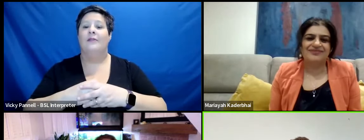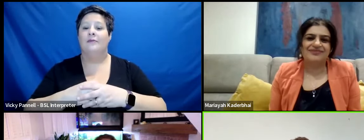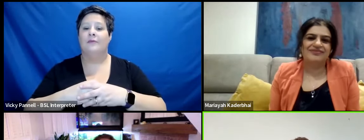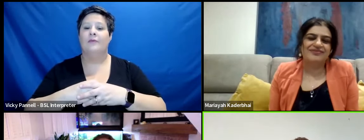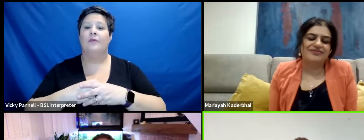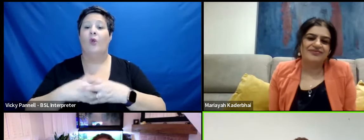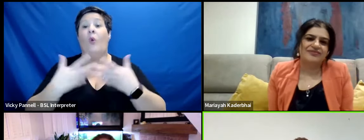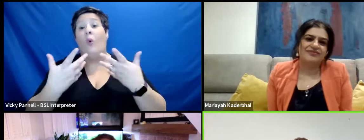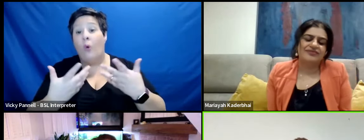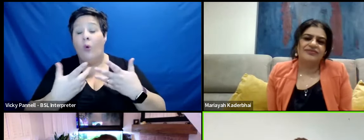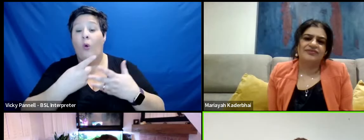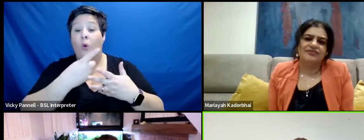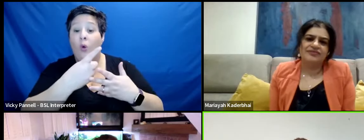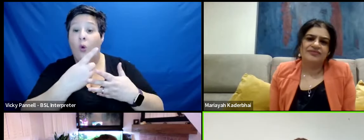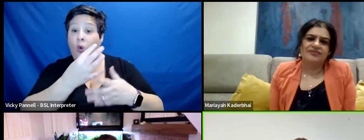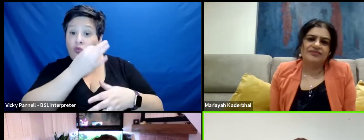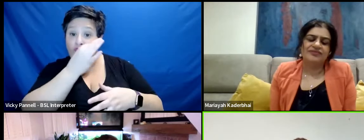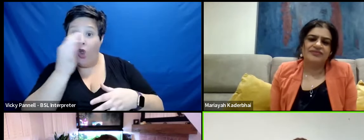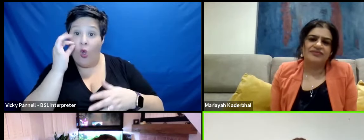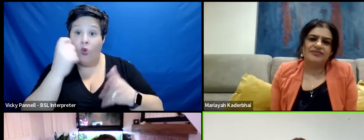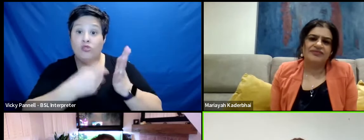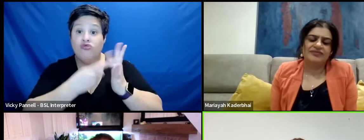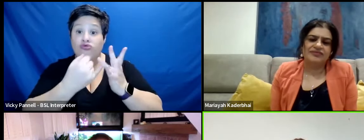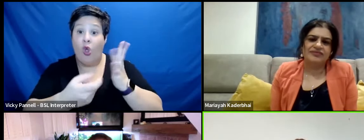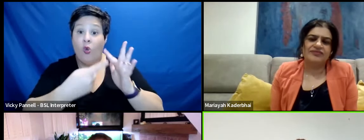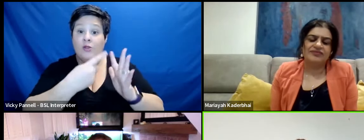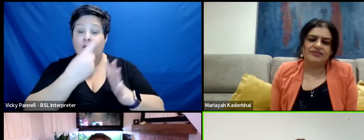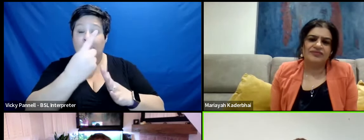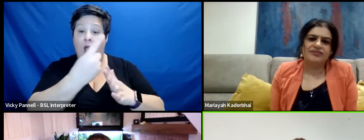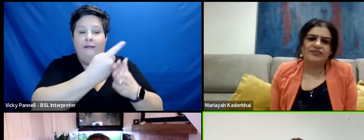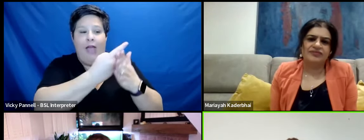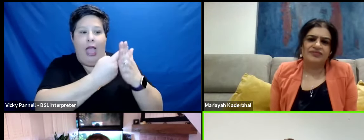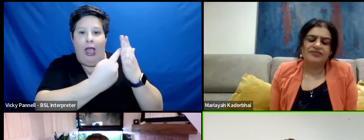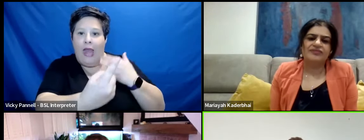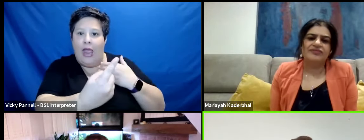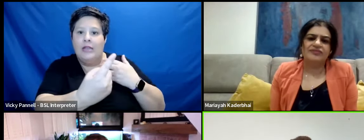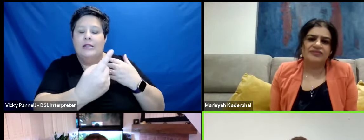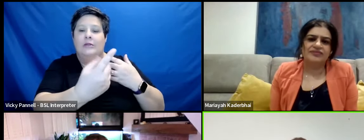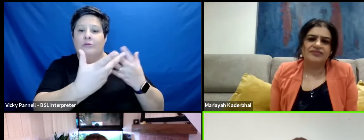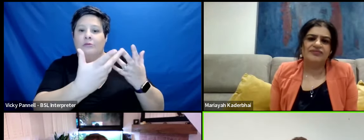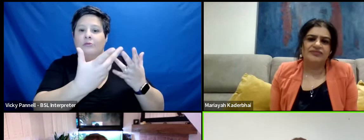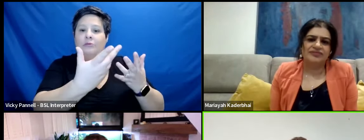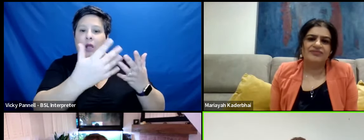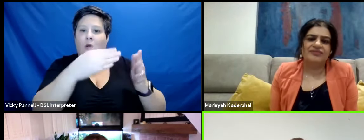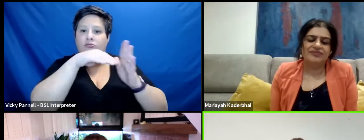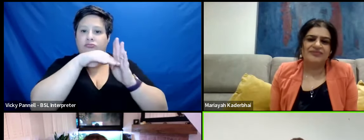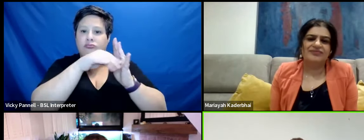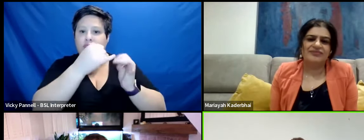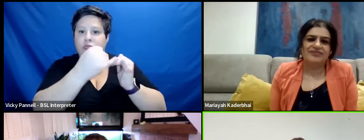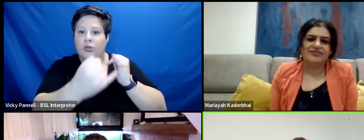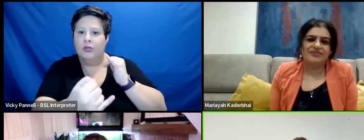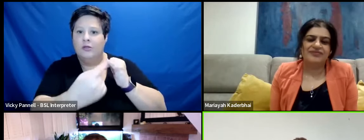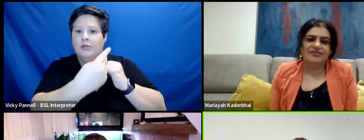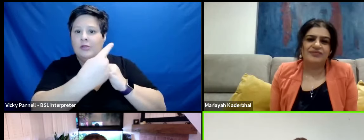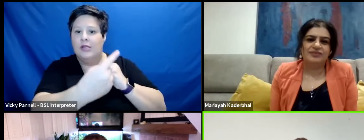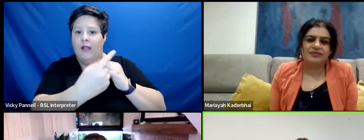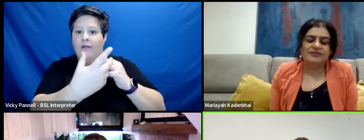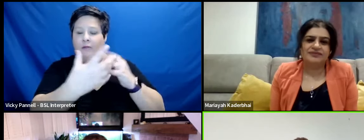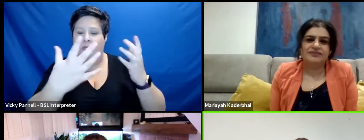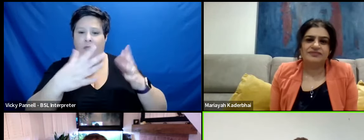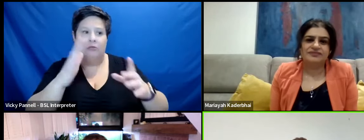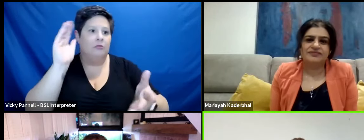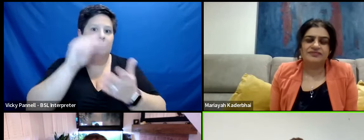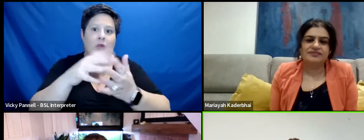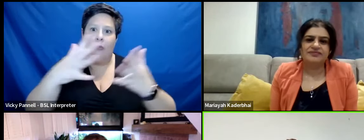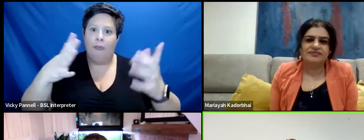Or whether it was Rose, whose alienation becomes even more acute as she, you know, enters this huge ranch and